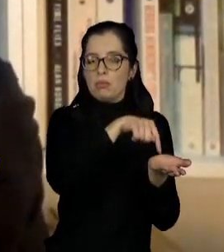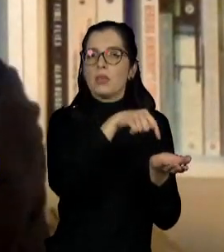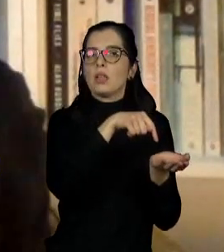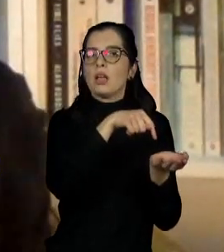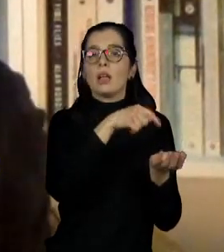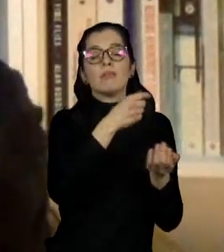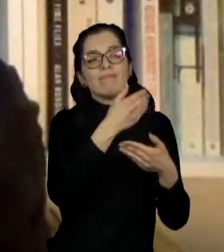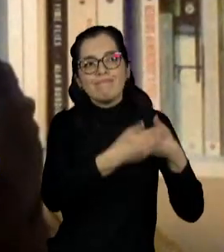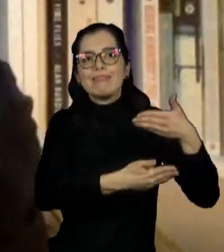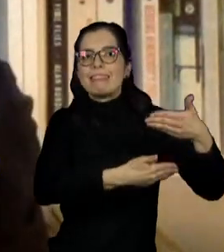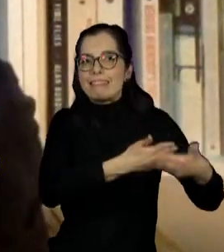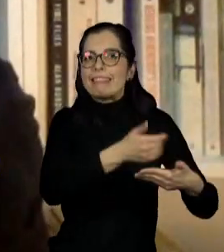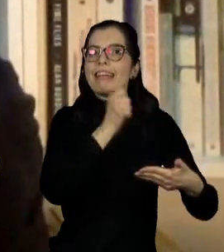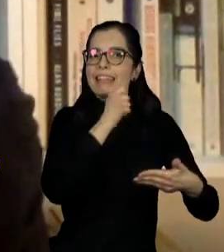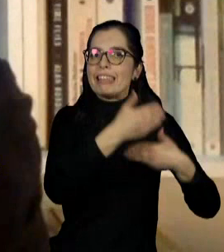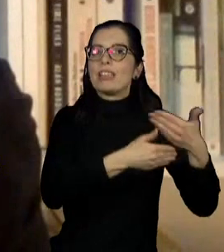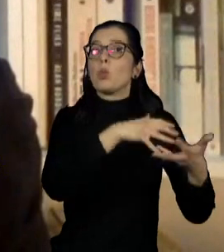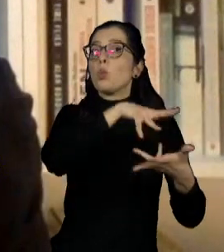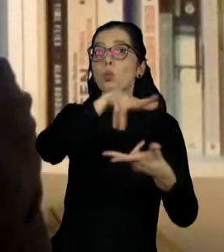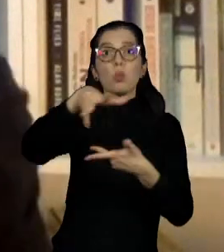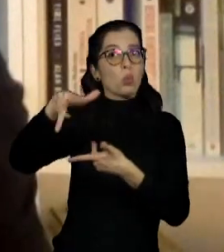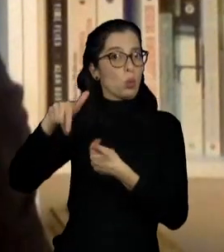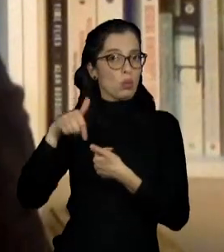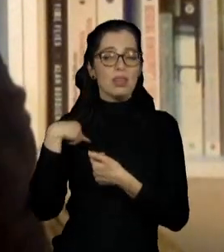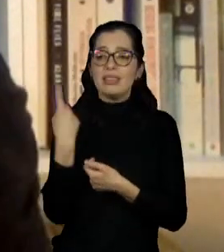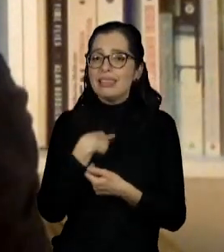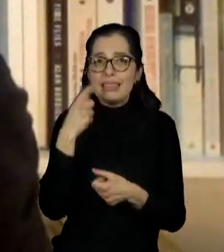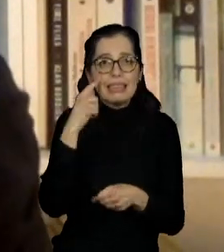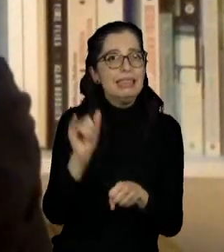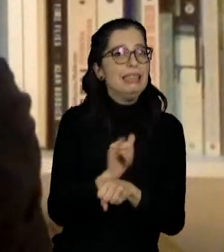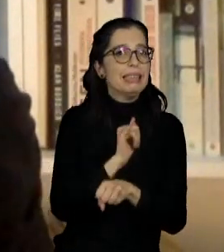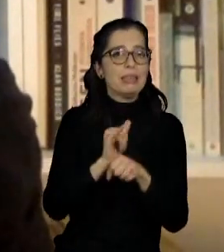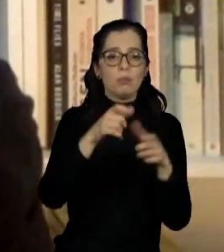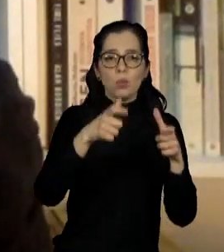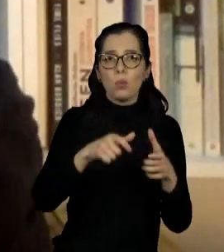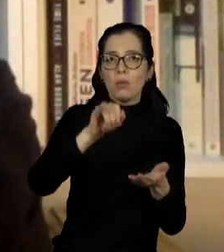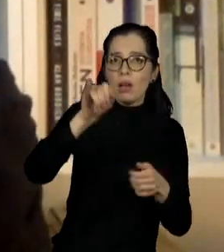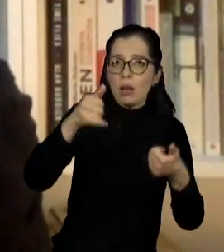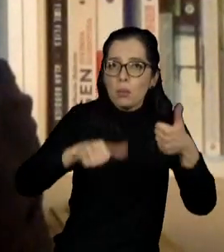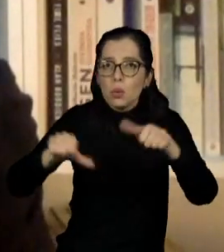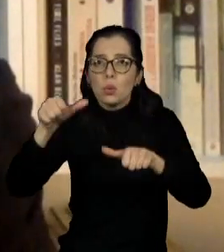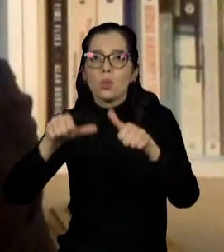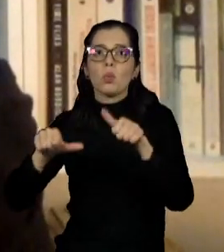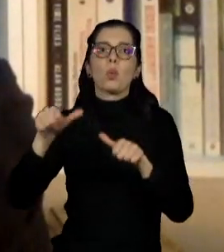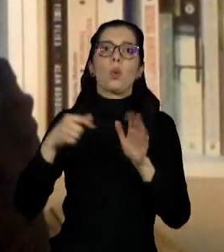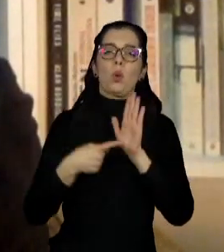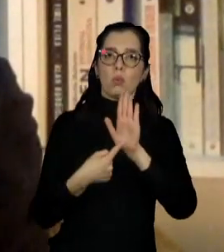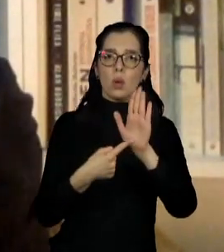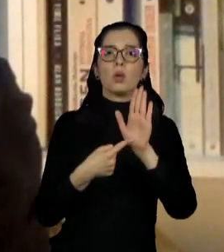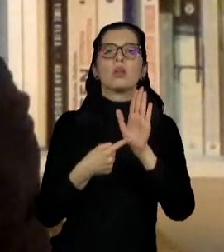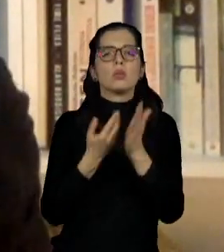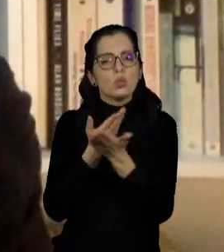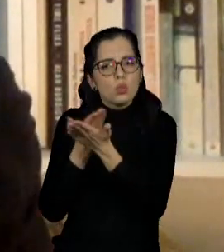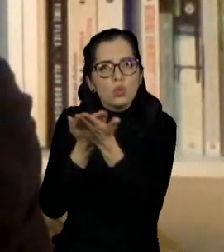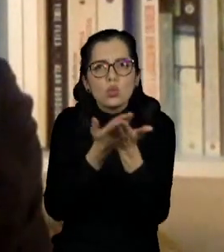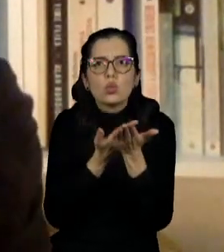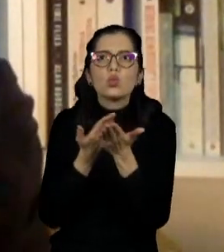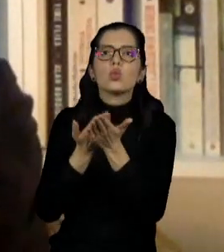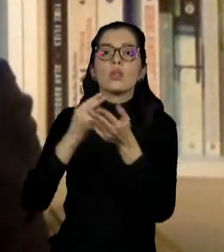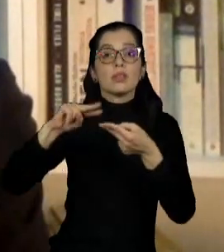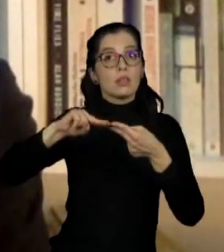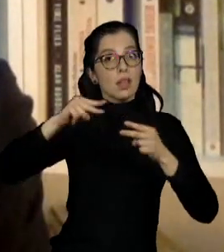around the world, in fact, some of the therapies that we are developing in the lab is based on these insights from these genetic